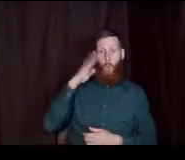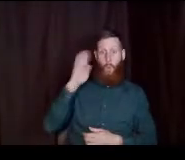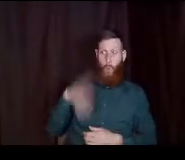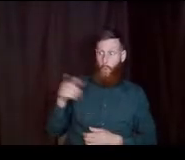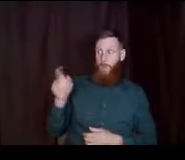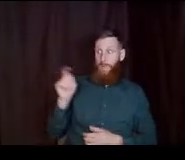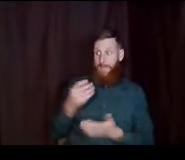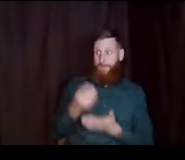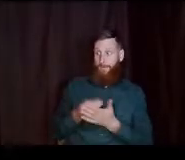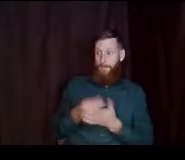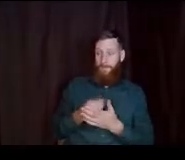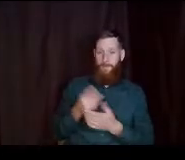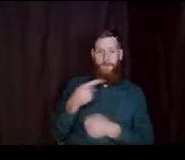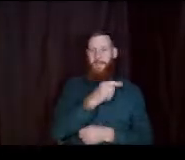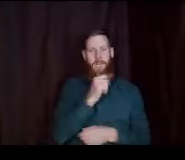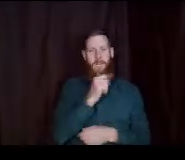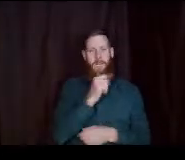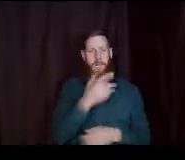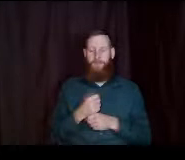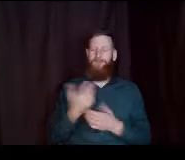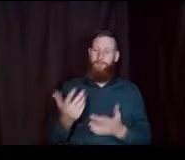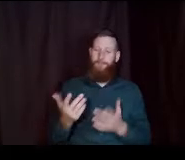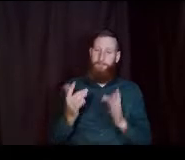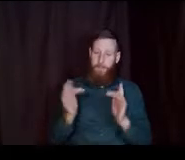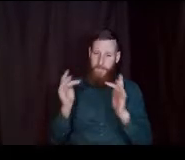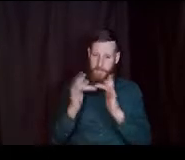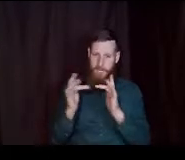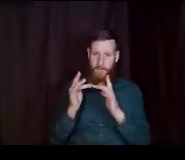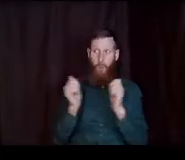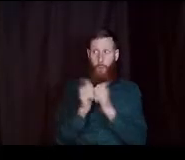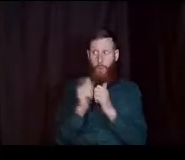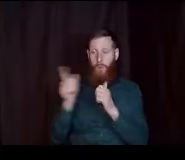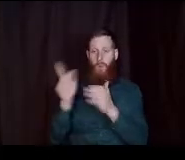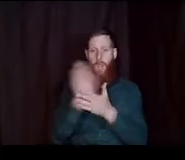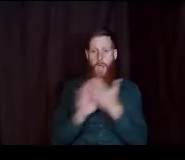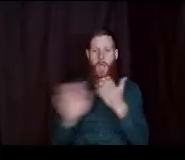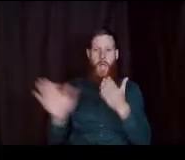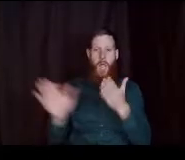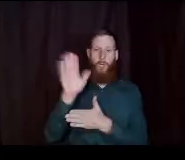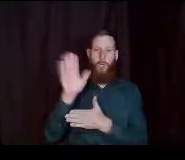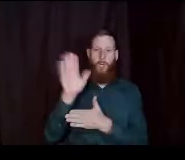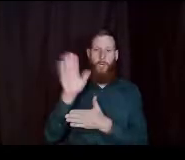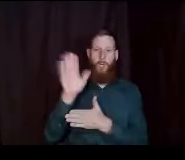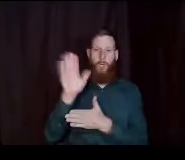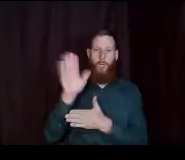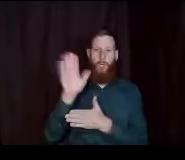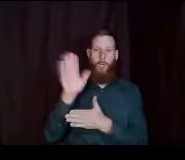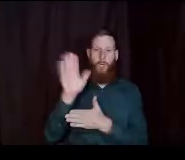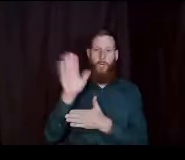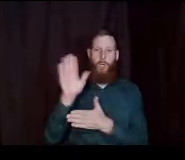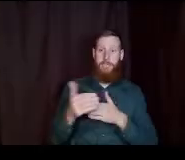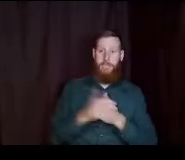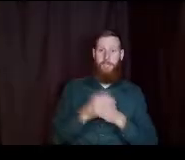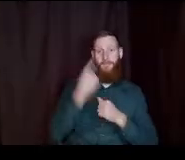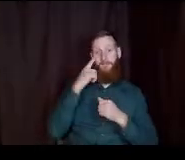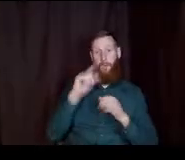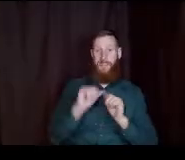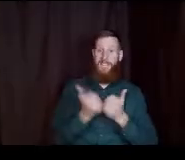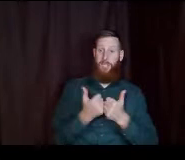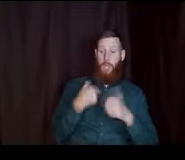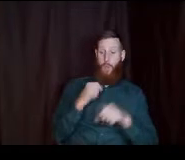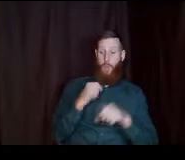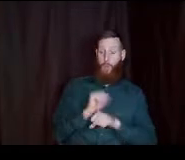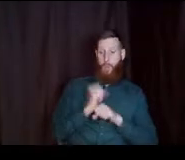not receive them so make sure you're in contact with your colleges the next step for the agency i work for which